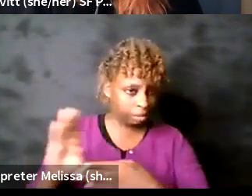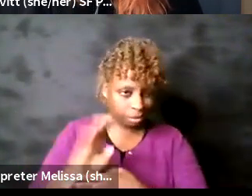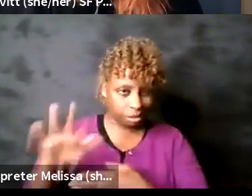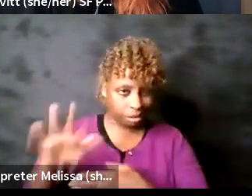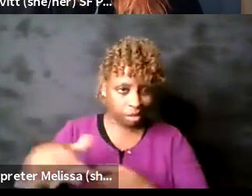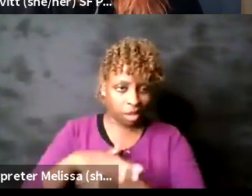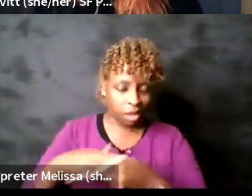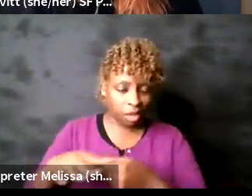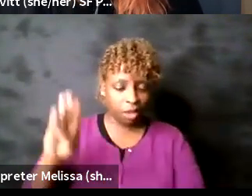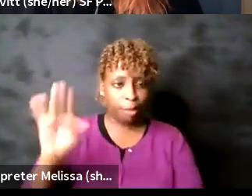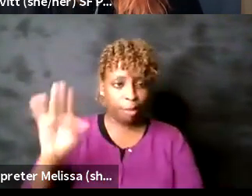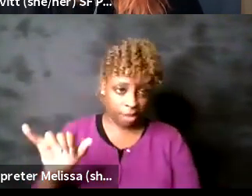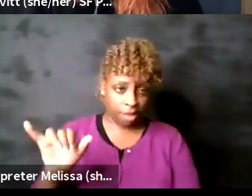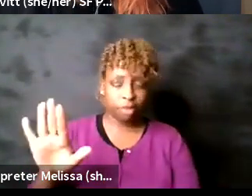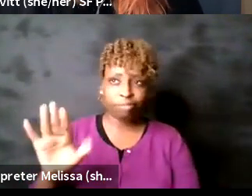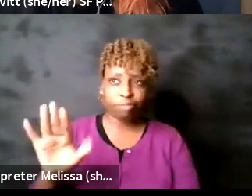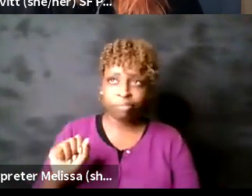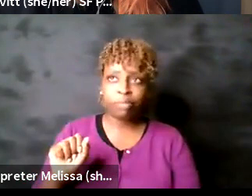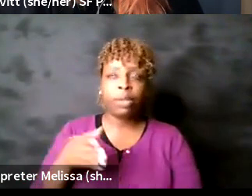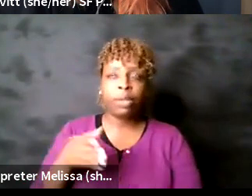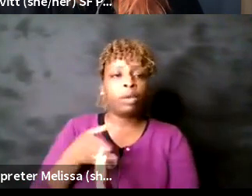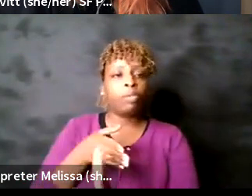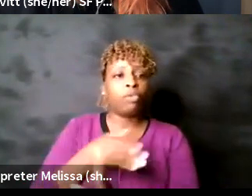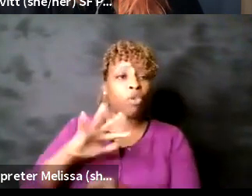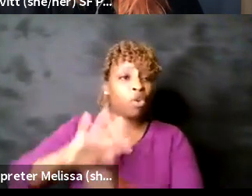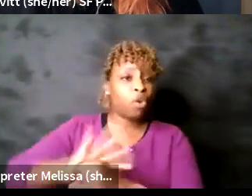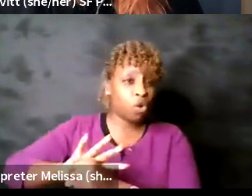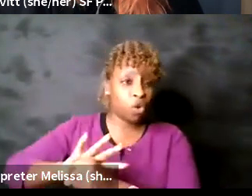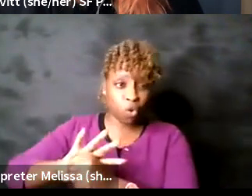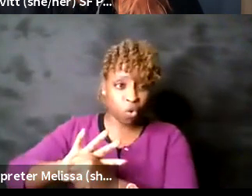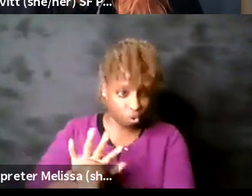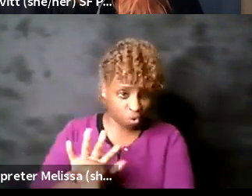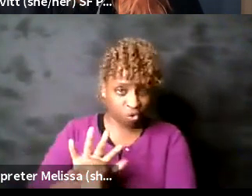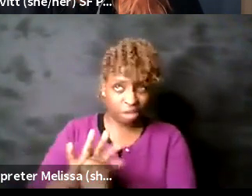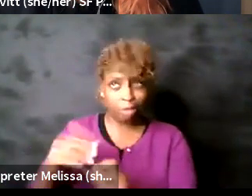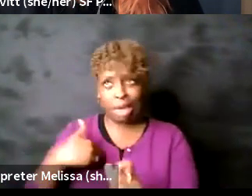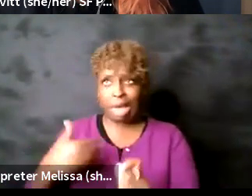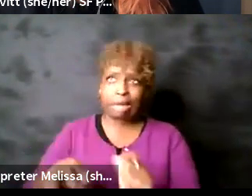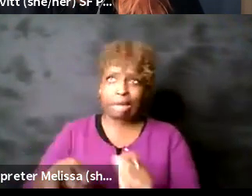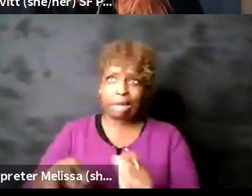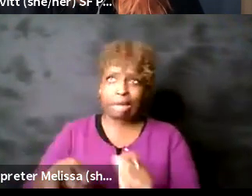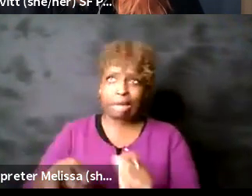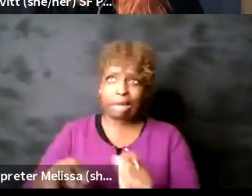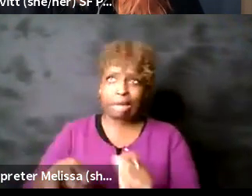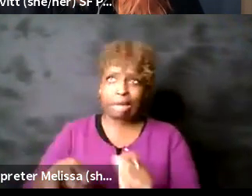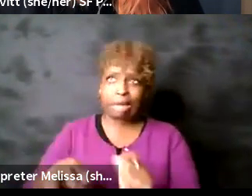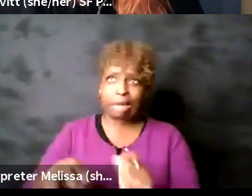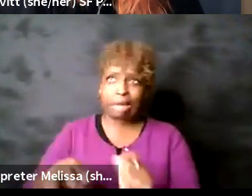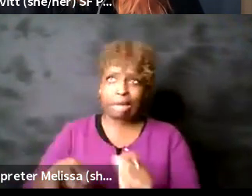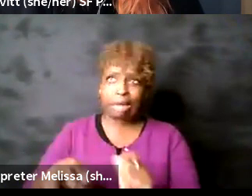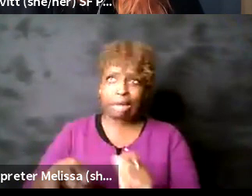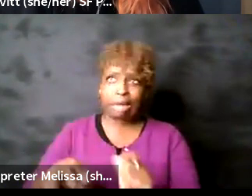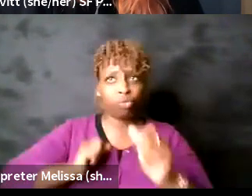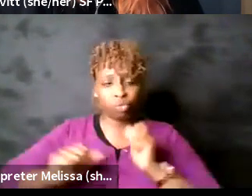we produced six main stage shows and three um uh secondary stage